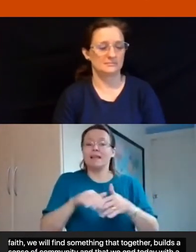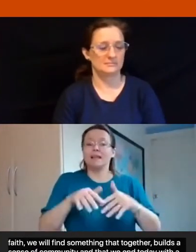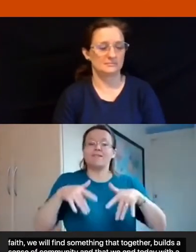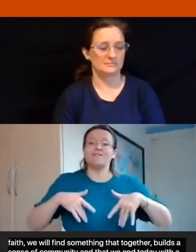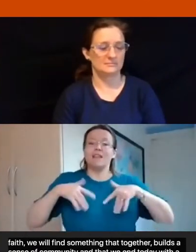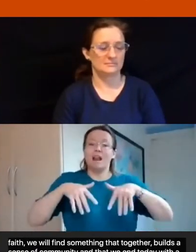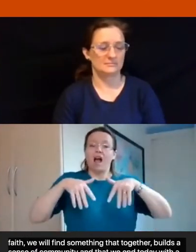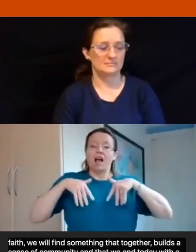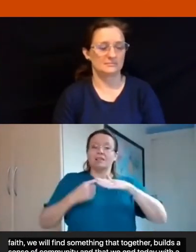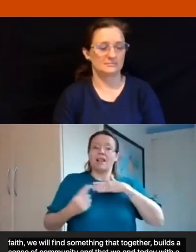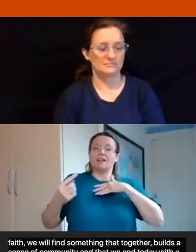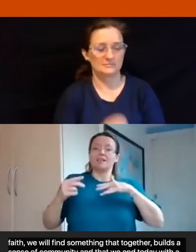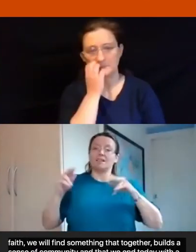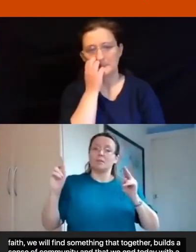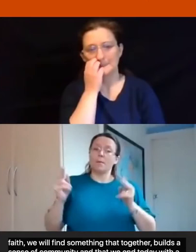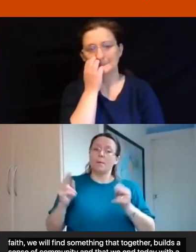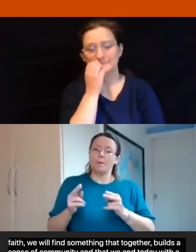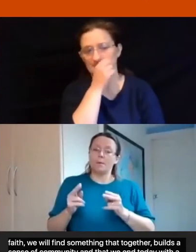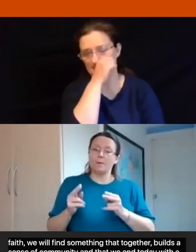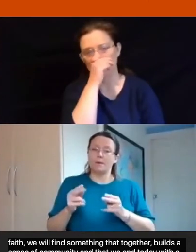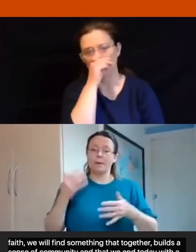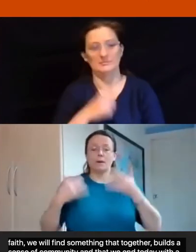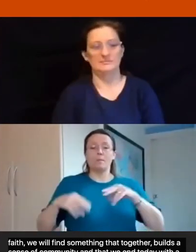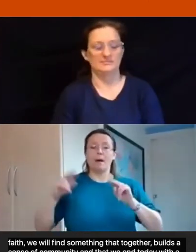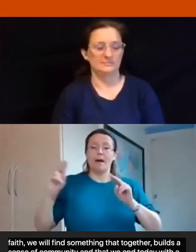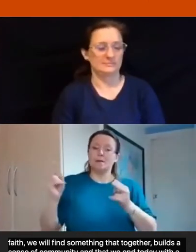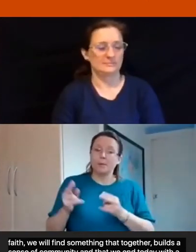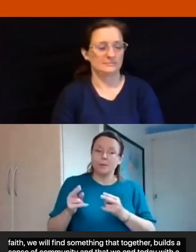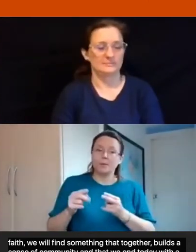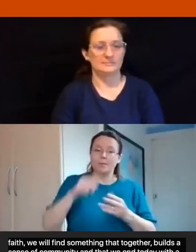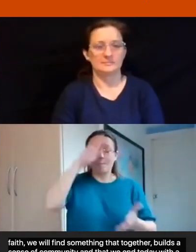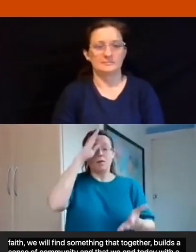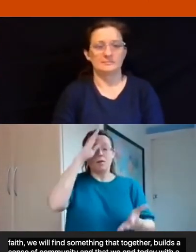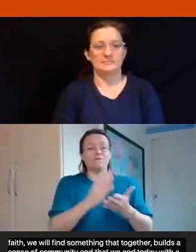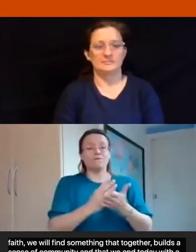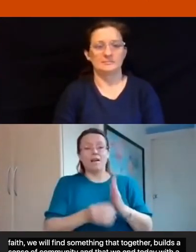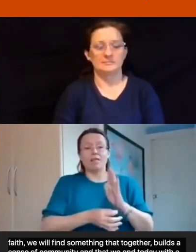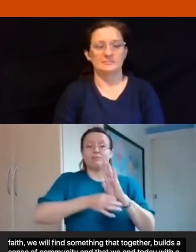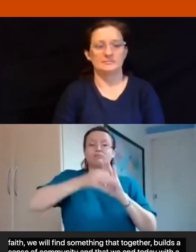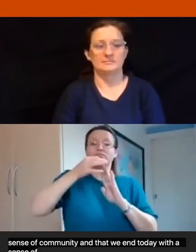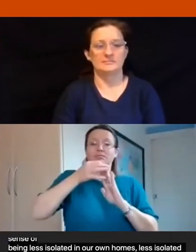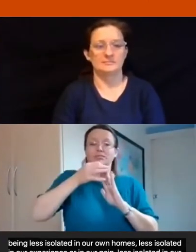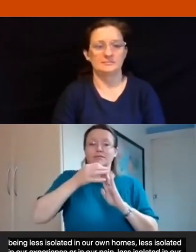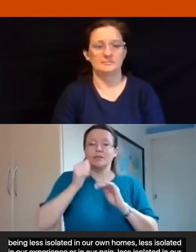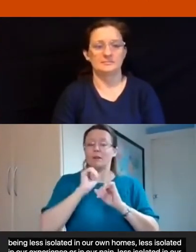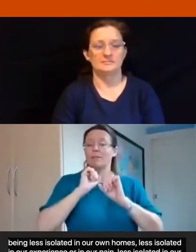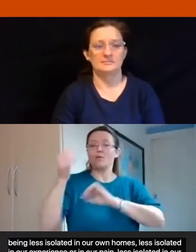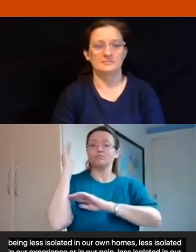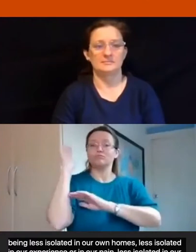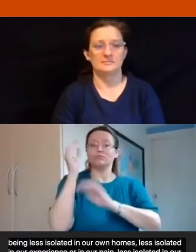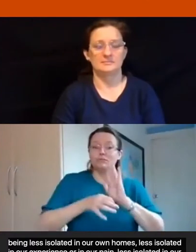experience or in our pain less isolated in our faith or in our ministry but actually woven